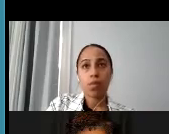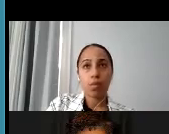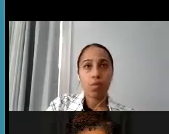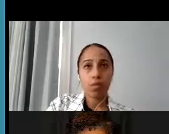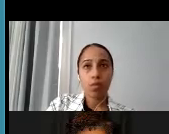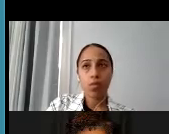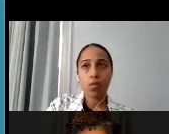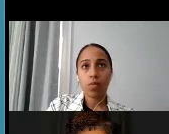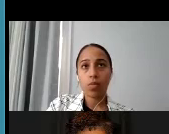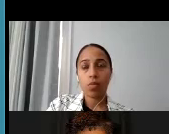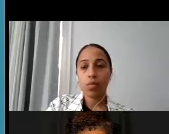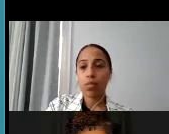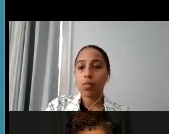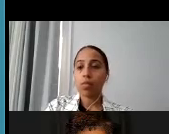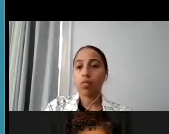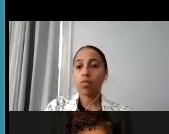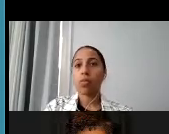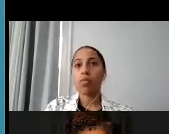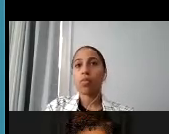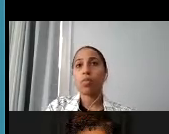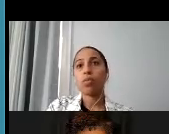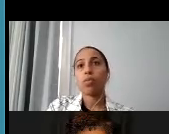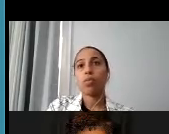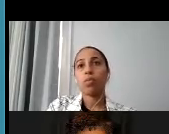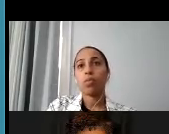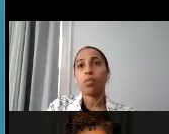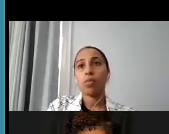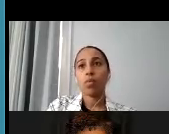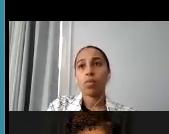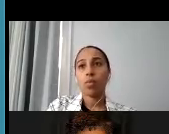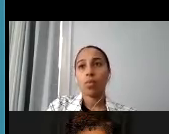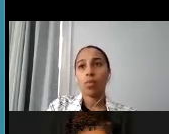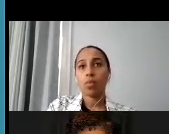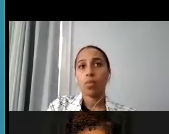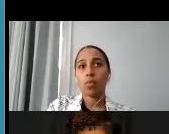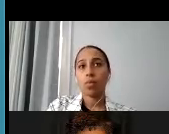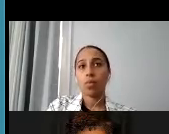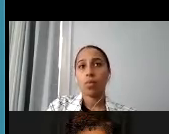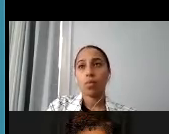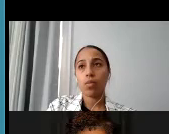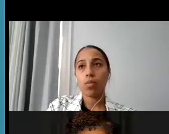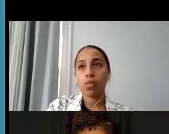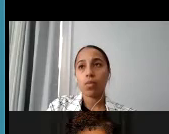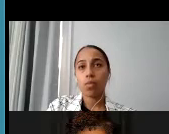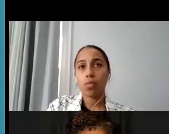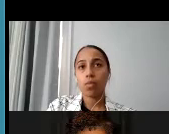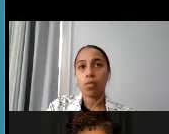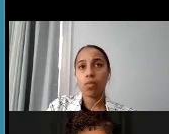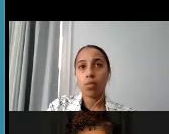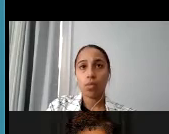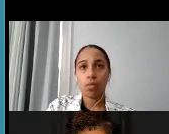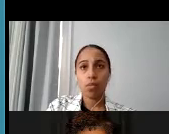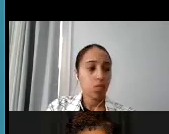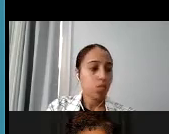Second, can we craft a definition that explicitly includes tribes' traditional practices on off tribal